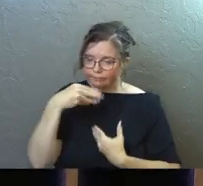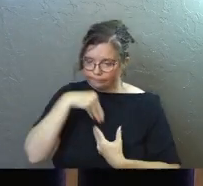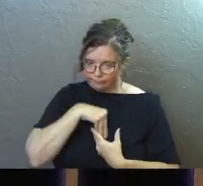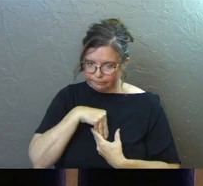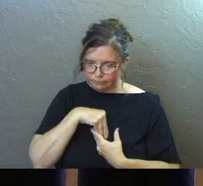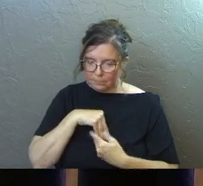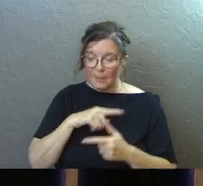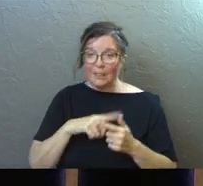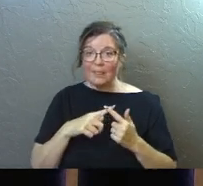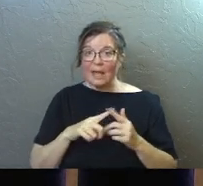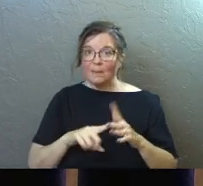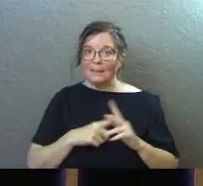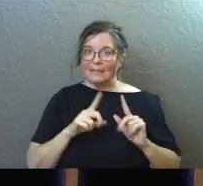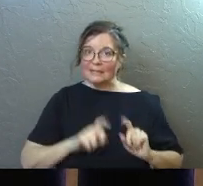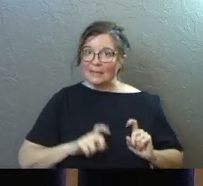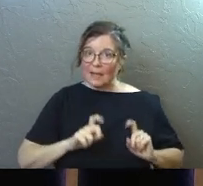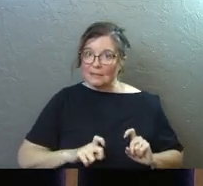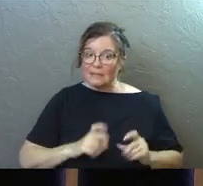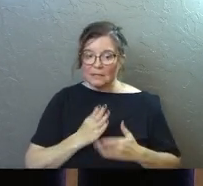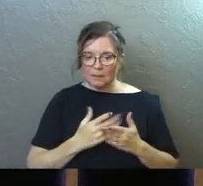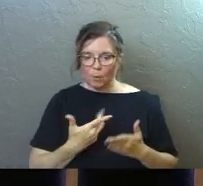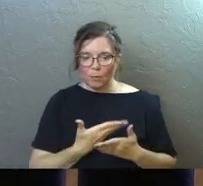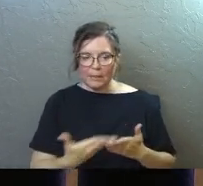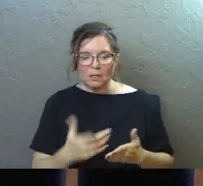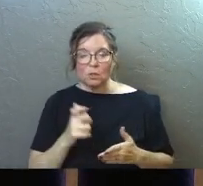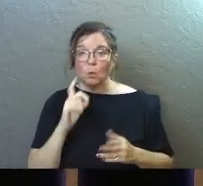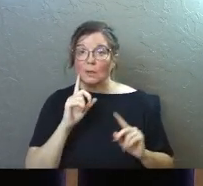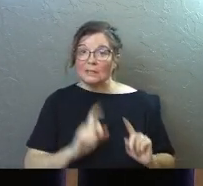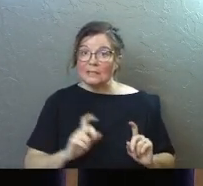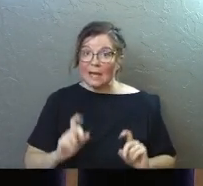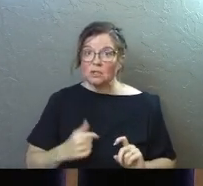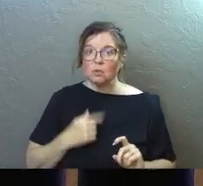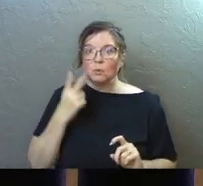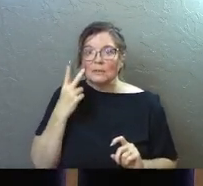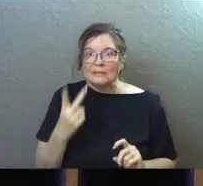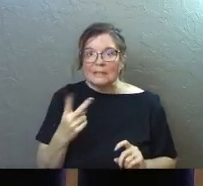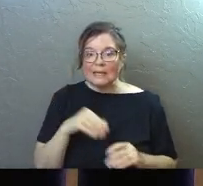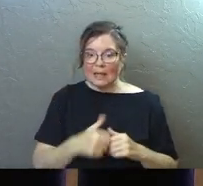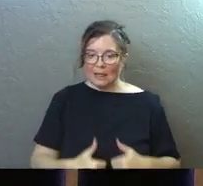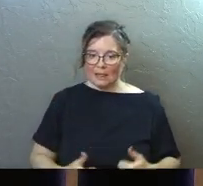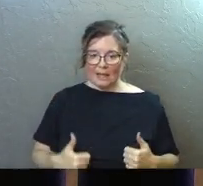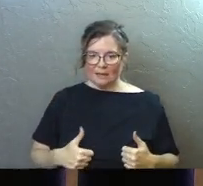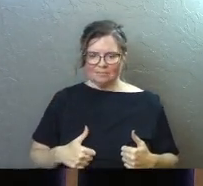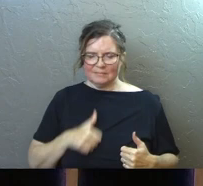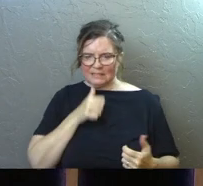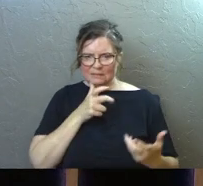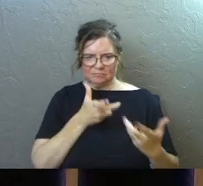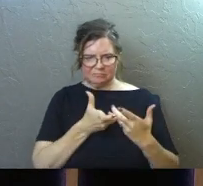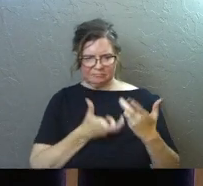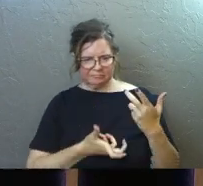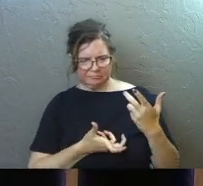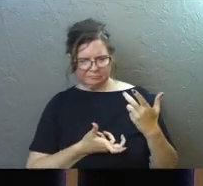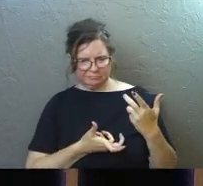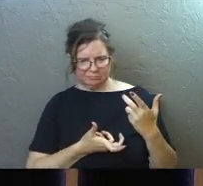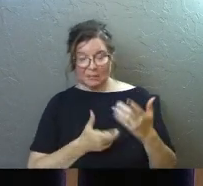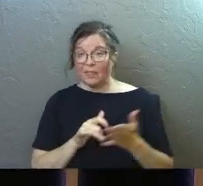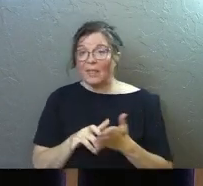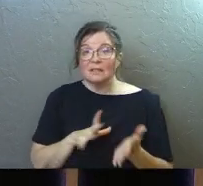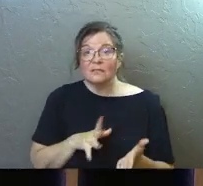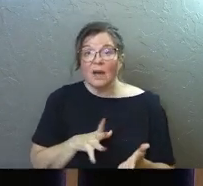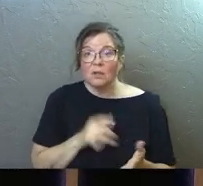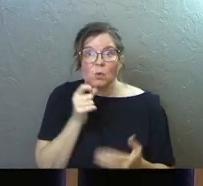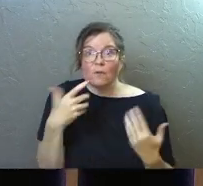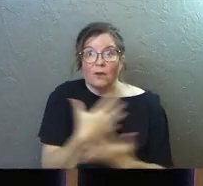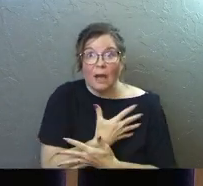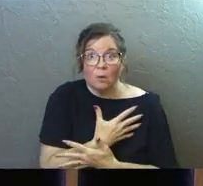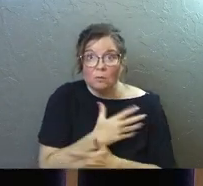And then you need to begin testing them. And some of those things you're gonna test and you're gonna see in life, it just doesn't pan out and that's okay. Don't